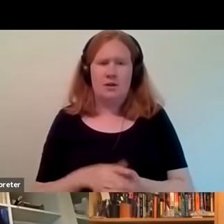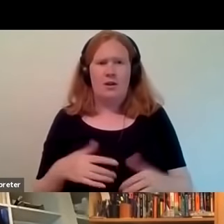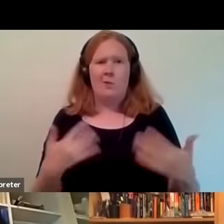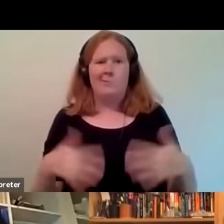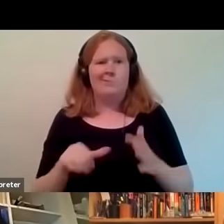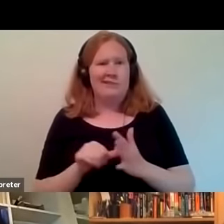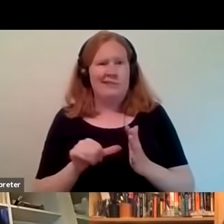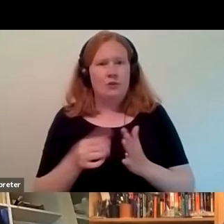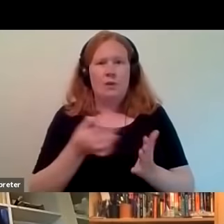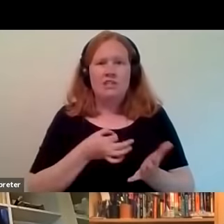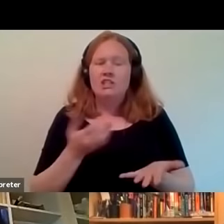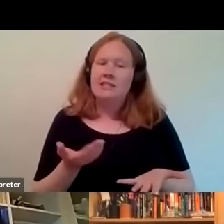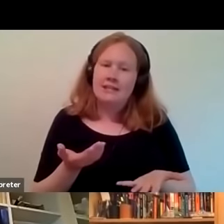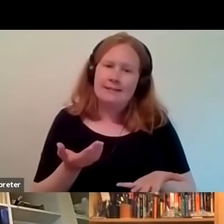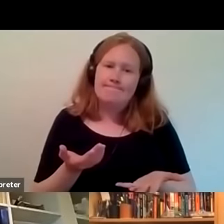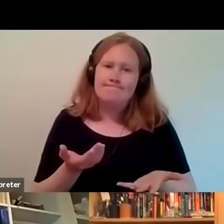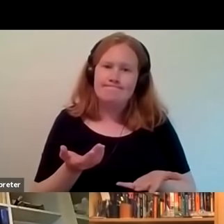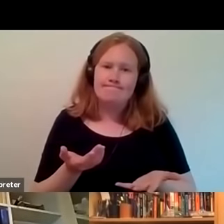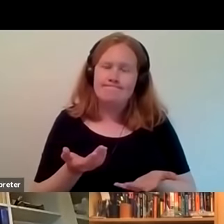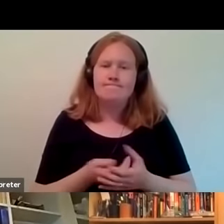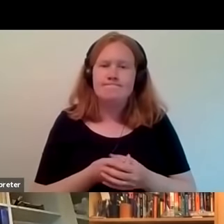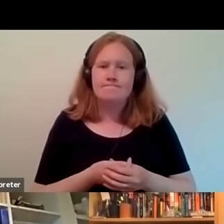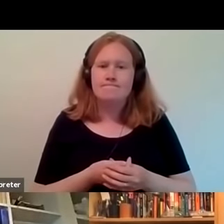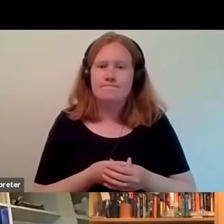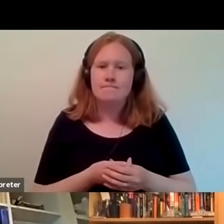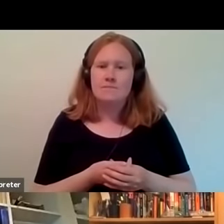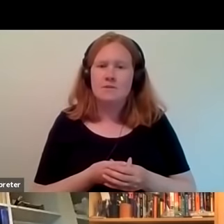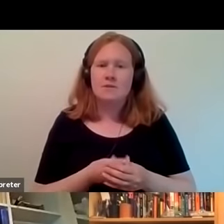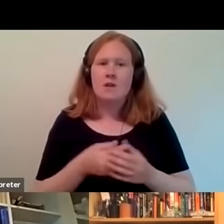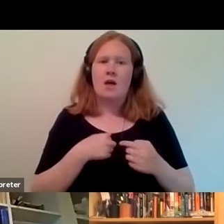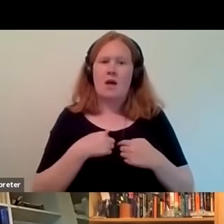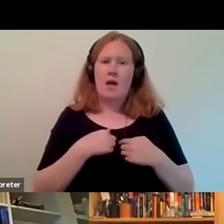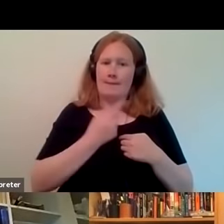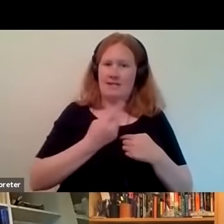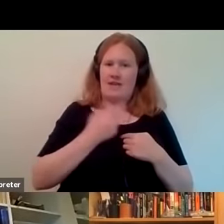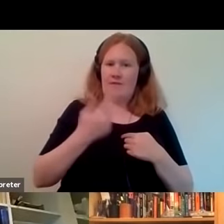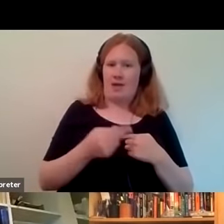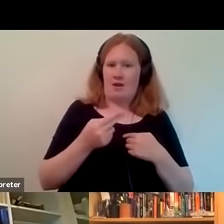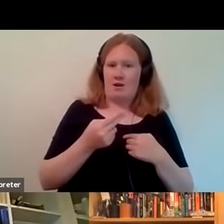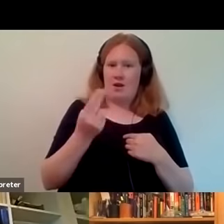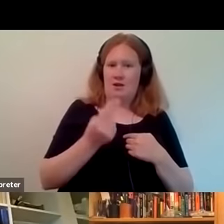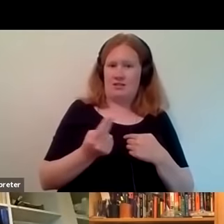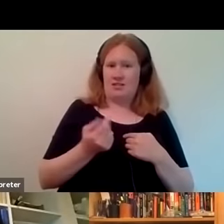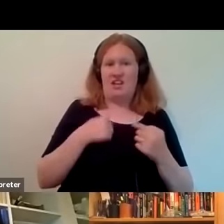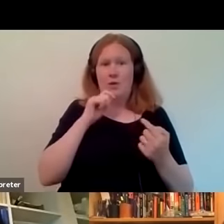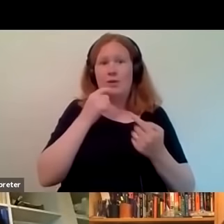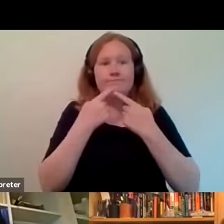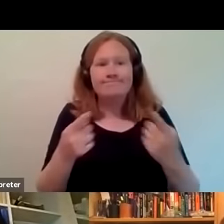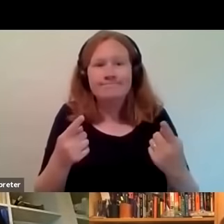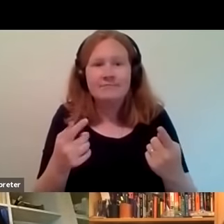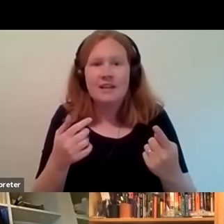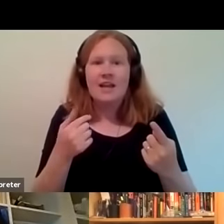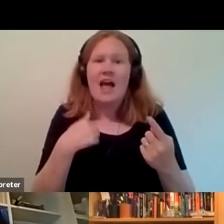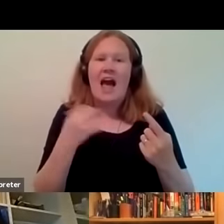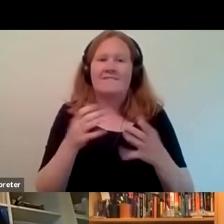i think it's having been an artist i think uh and i should just confess up front we have massive